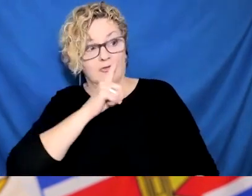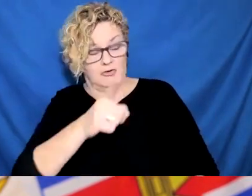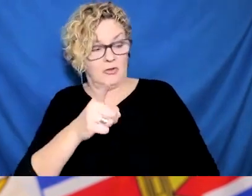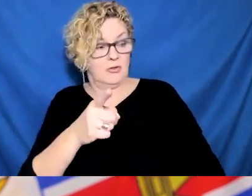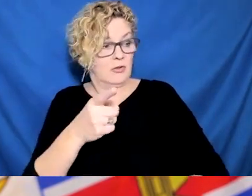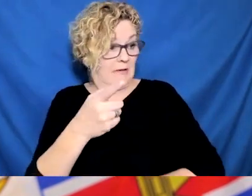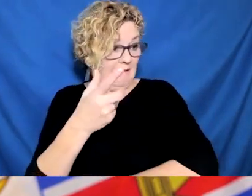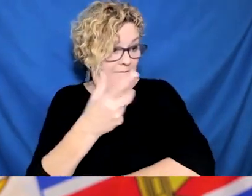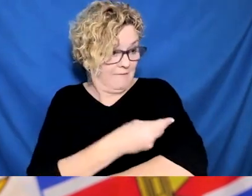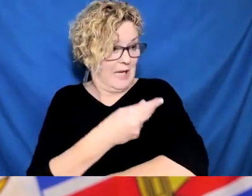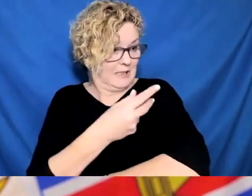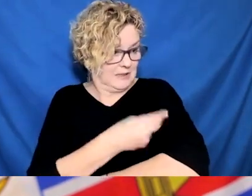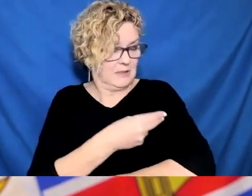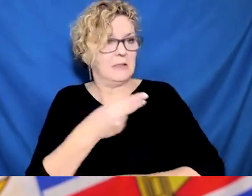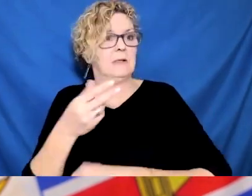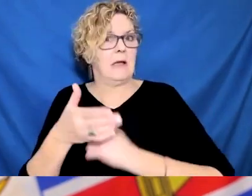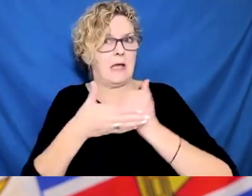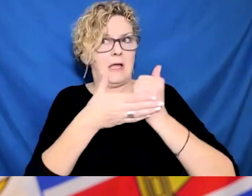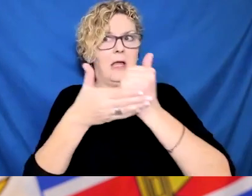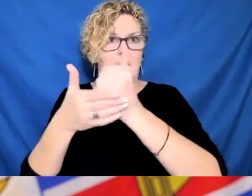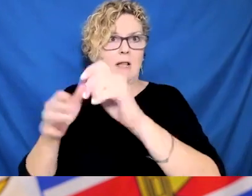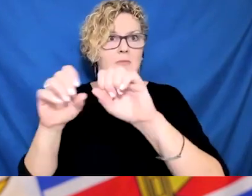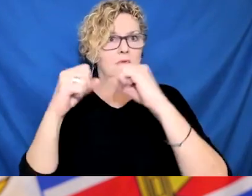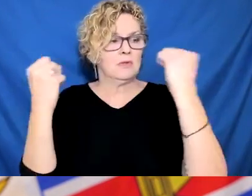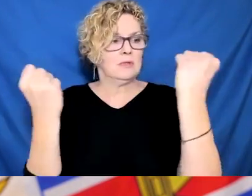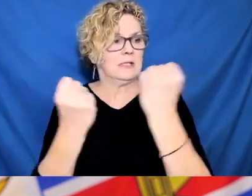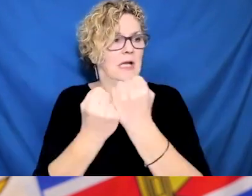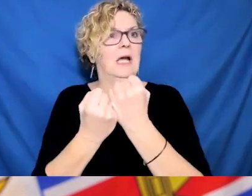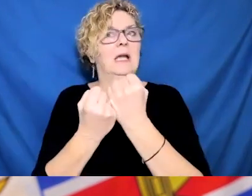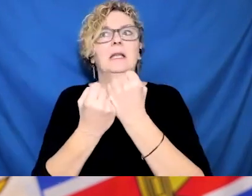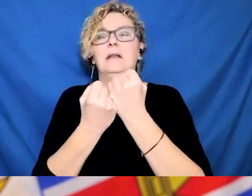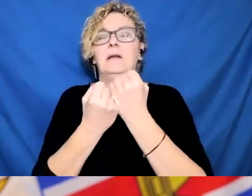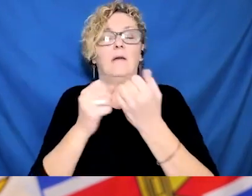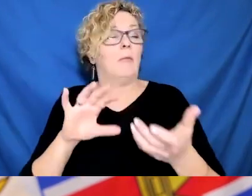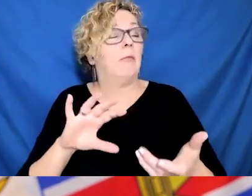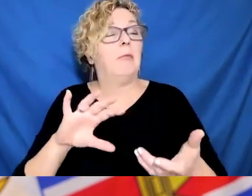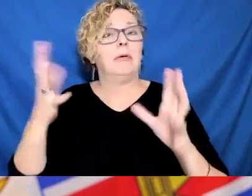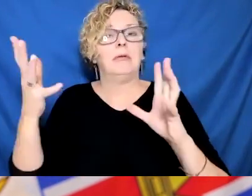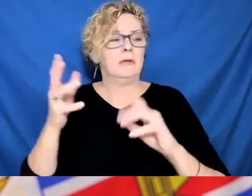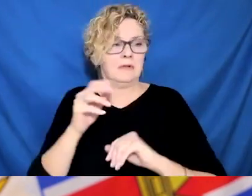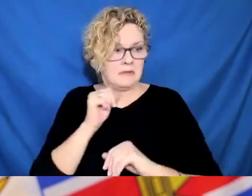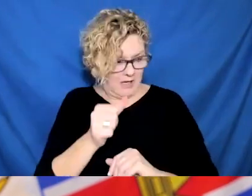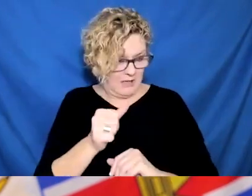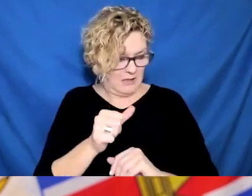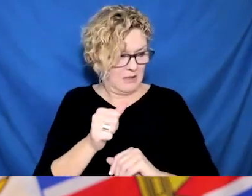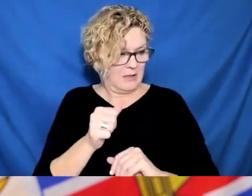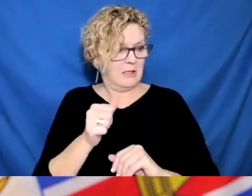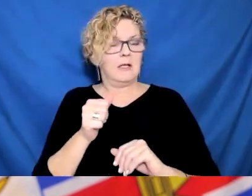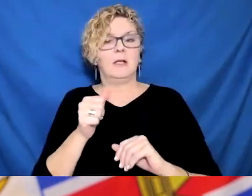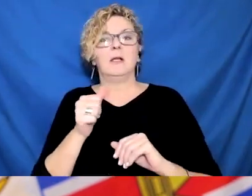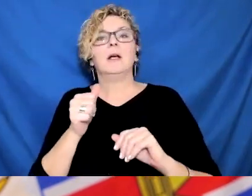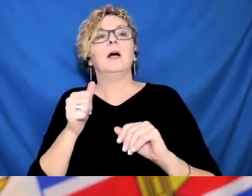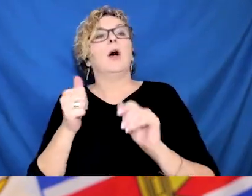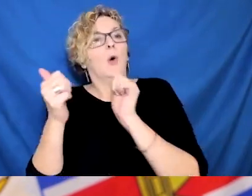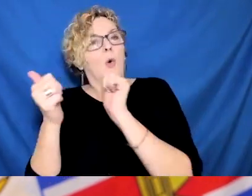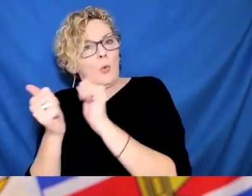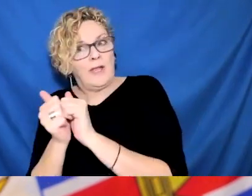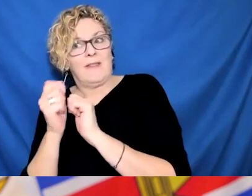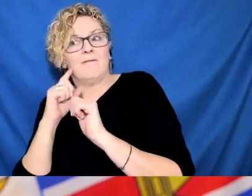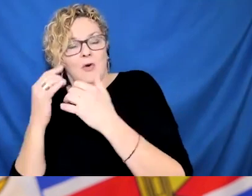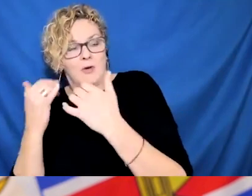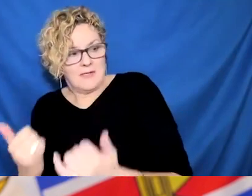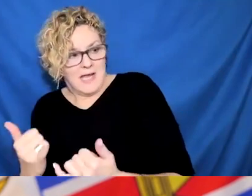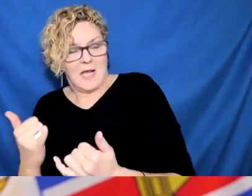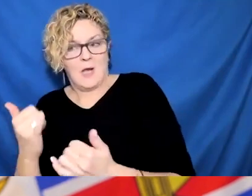jurisdictions? Dr. so what Dr. Tam says, and I talked to that again today, but yes, symptoms can